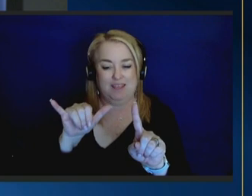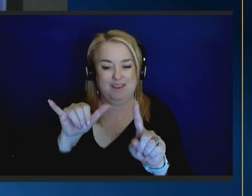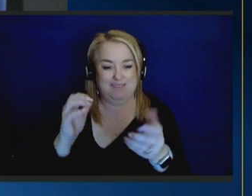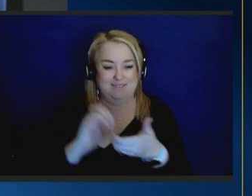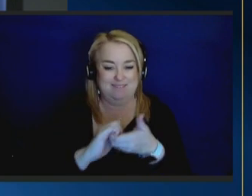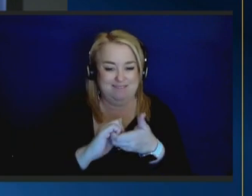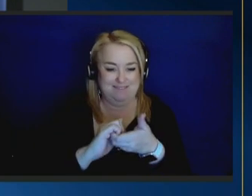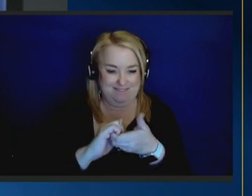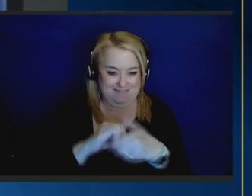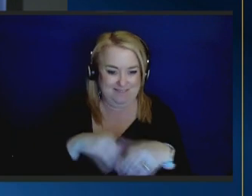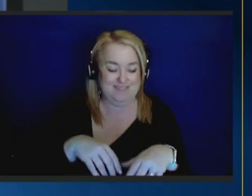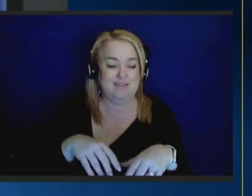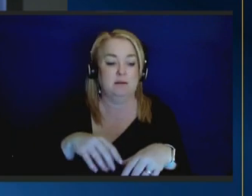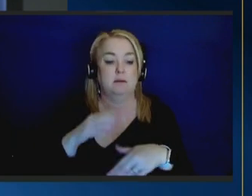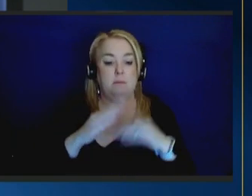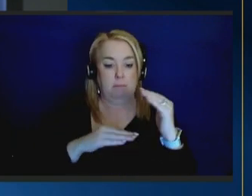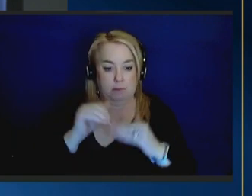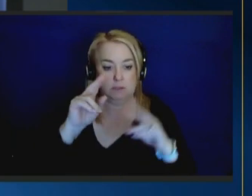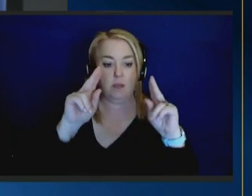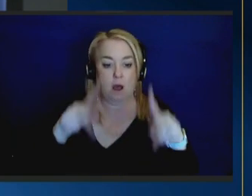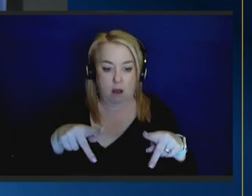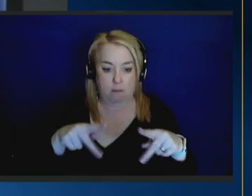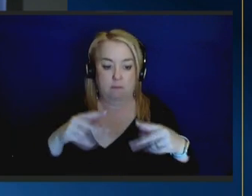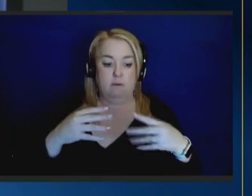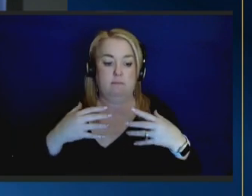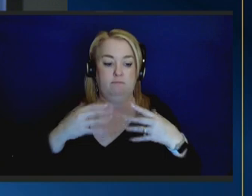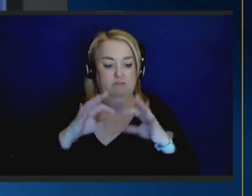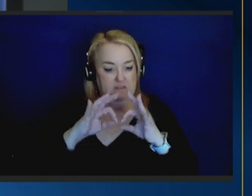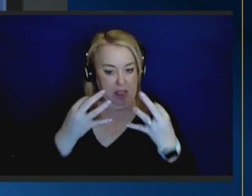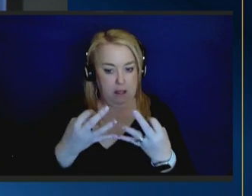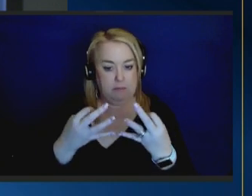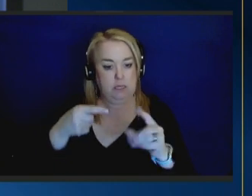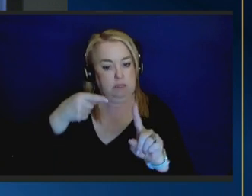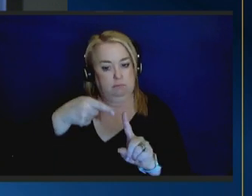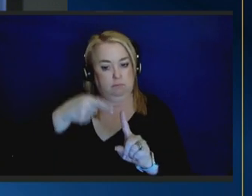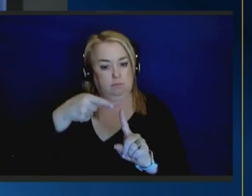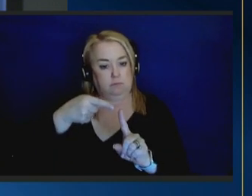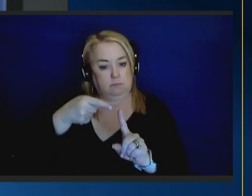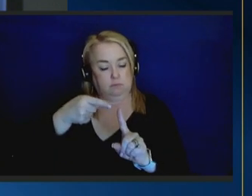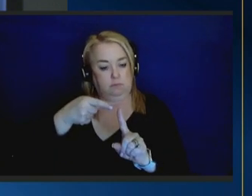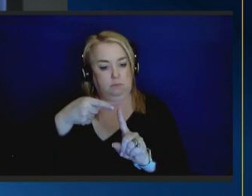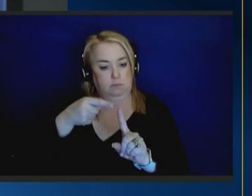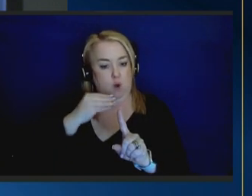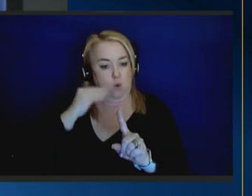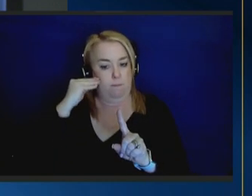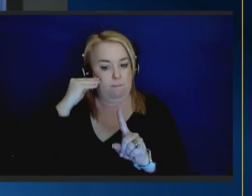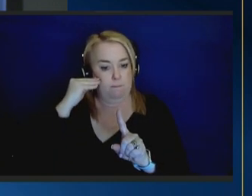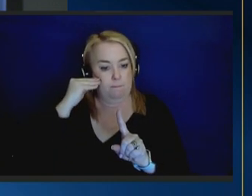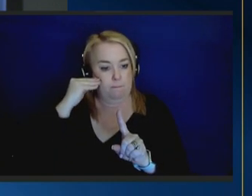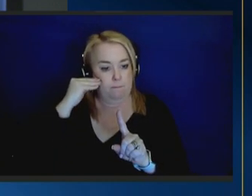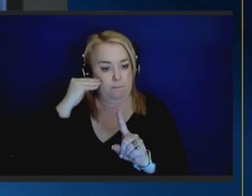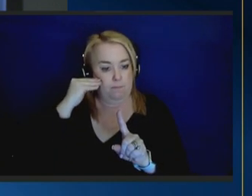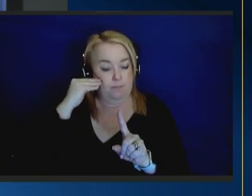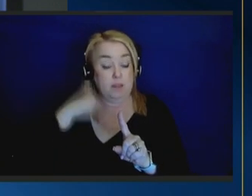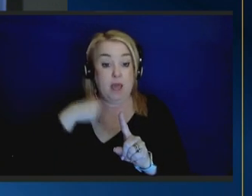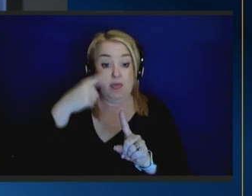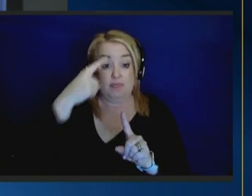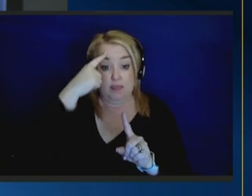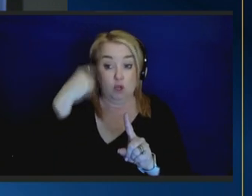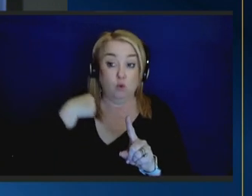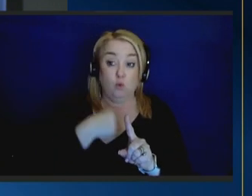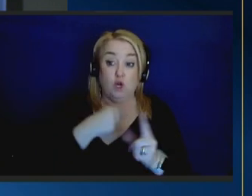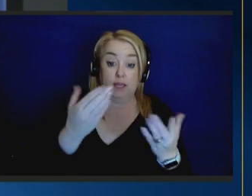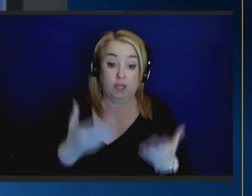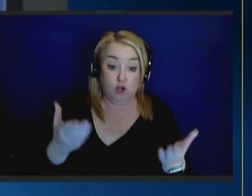and it is building the family at the core location and that is at home and so i think we're here simply to